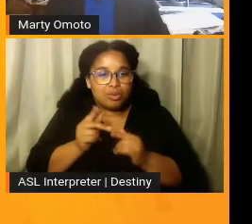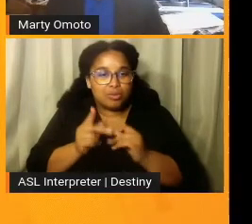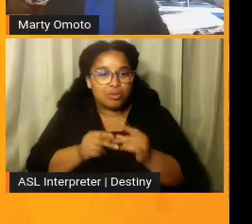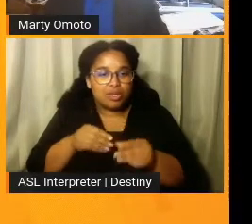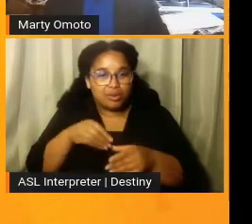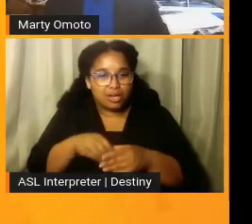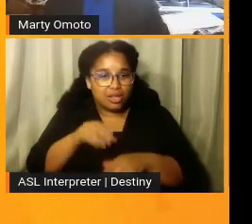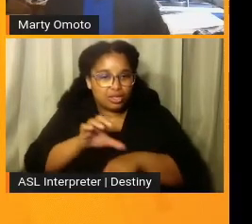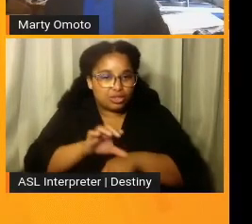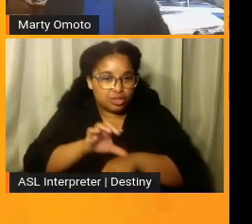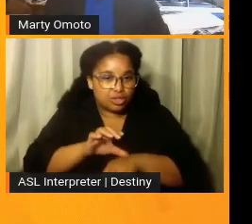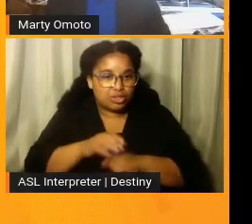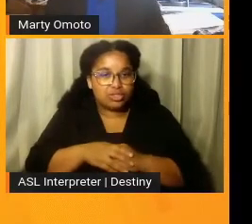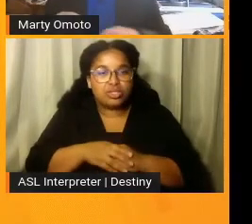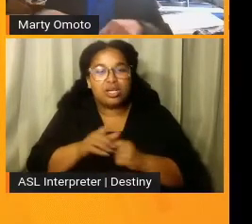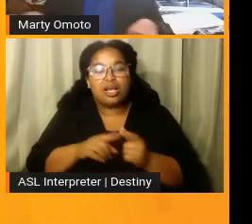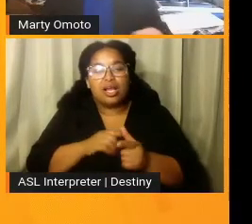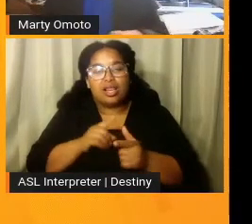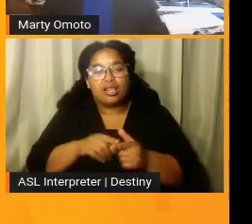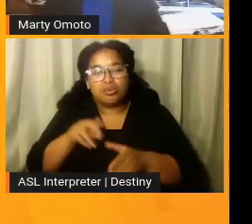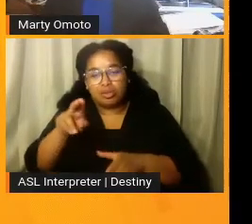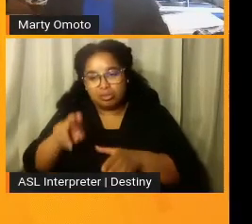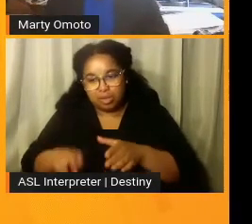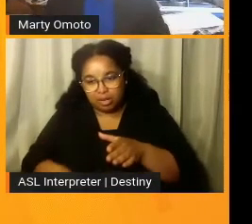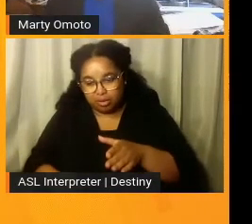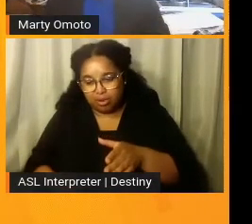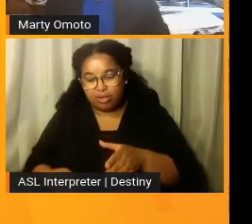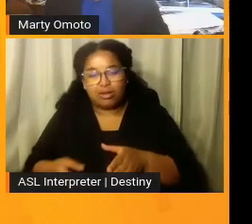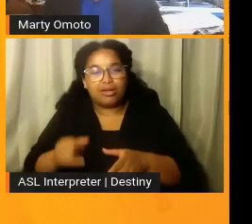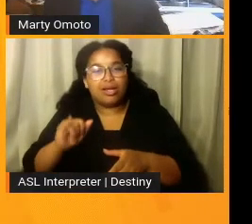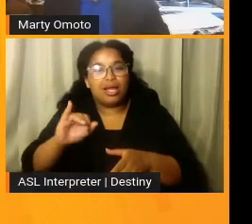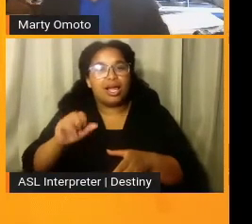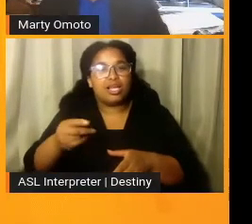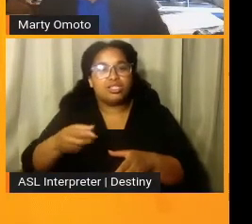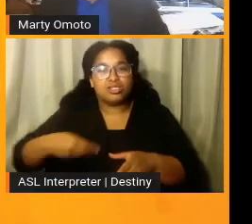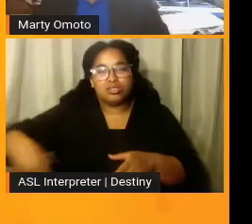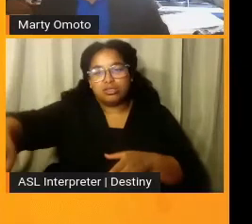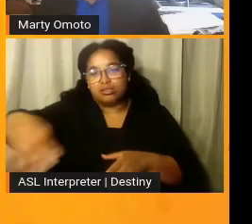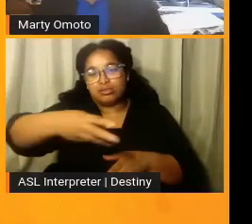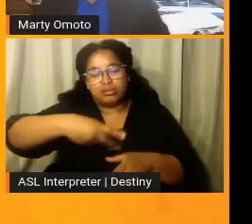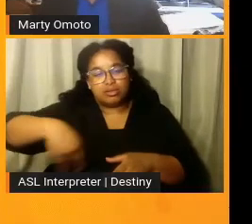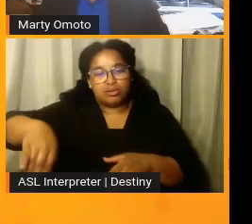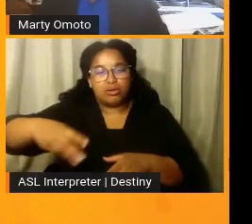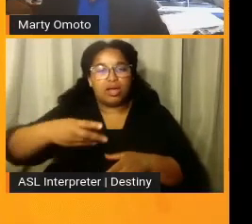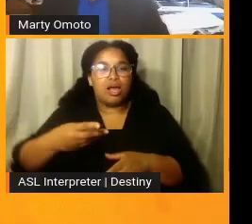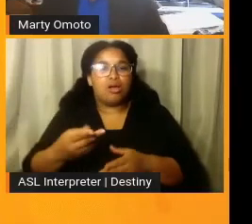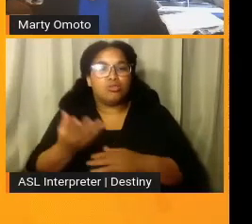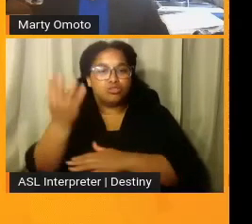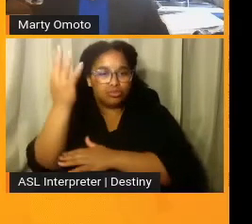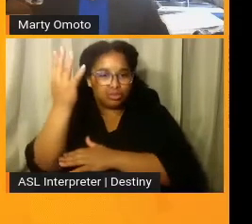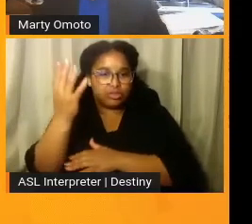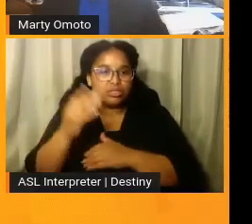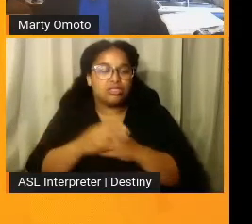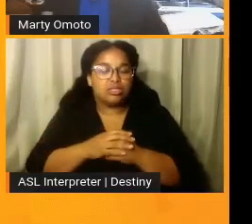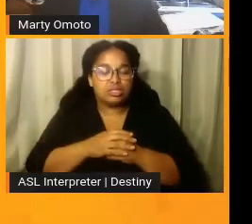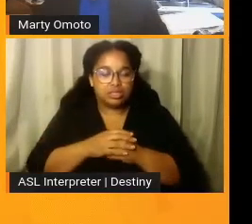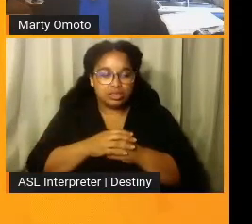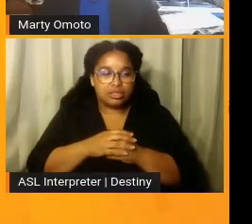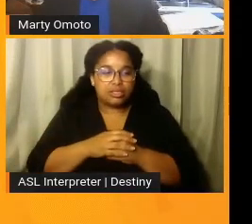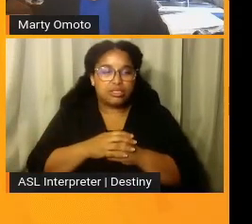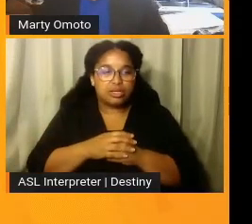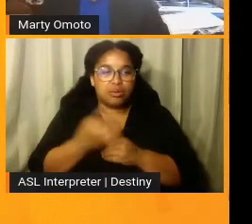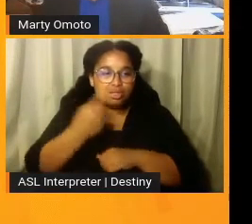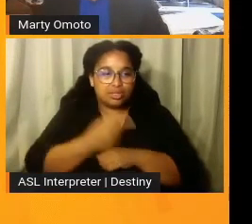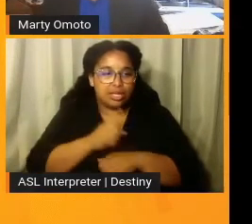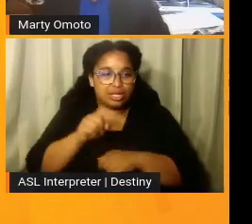church. And then we buried her, scattered her ashes around a tree. And, and one day, um, I need to go back